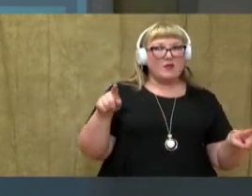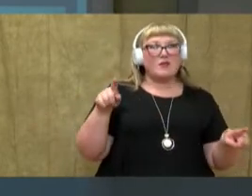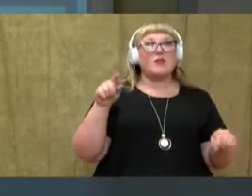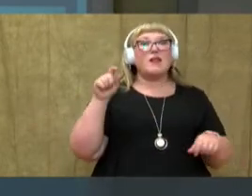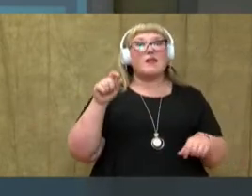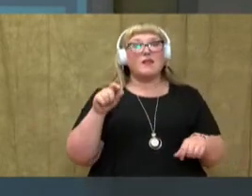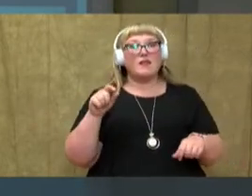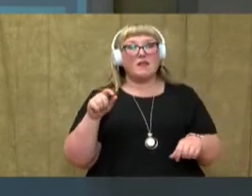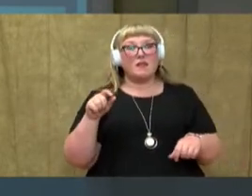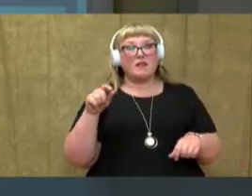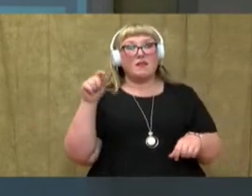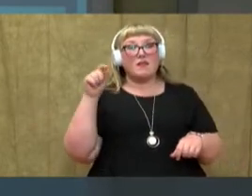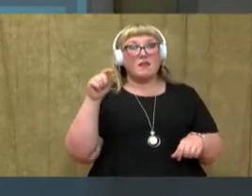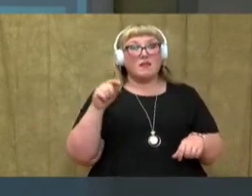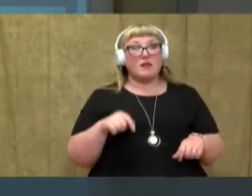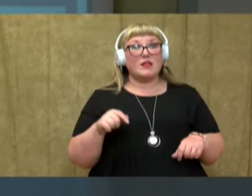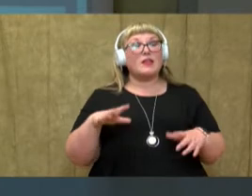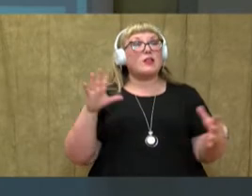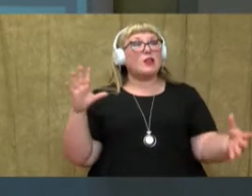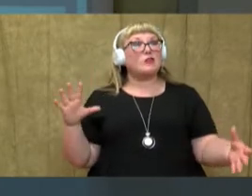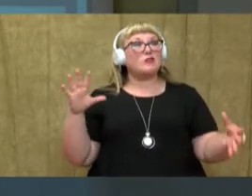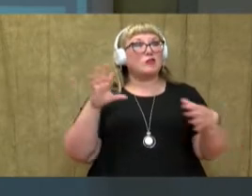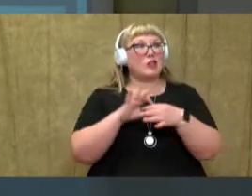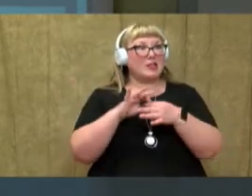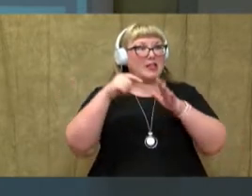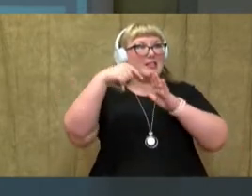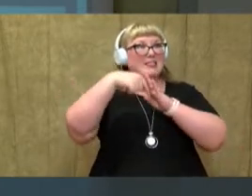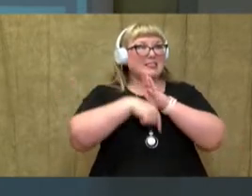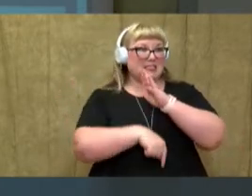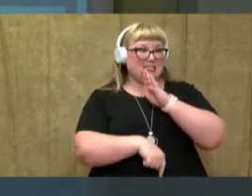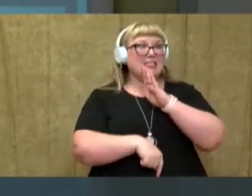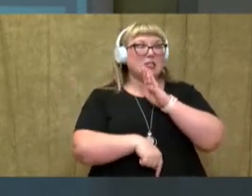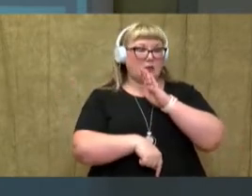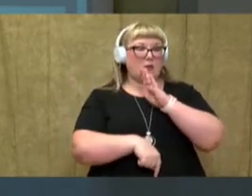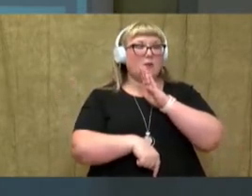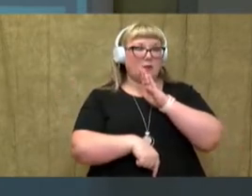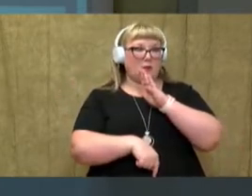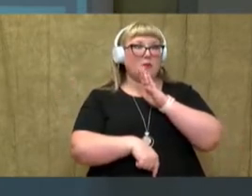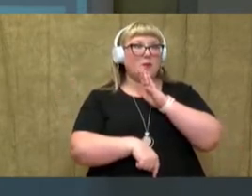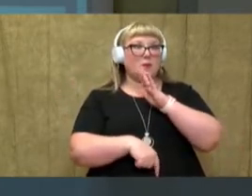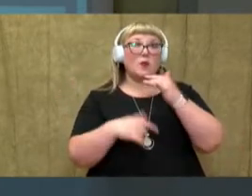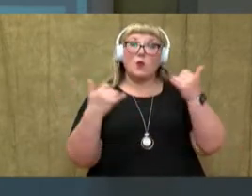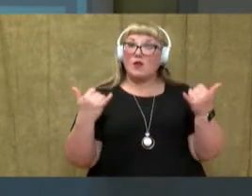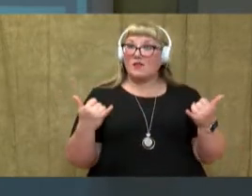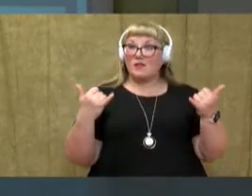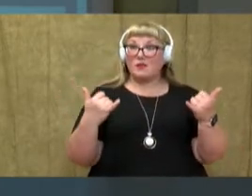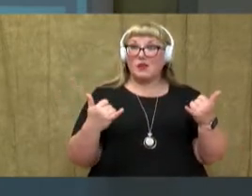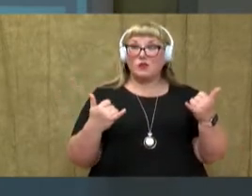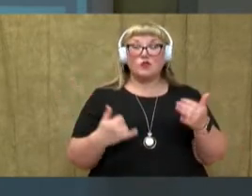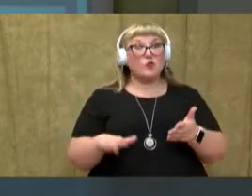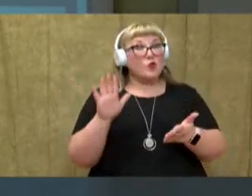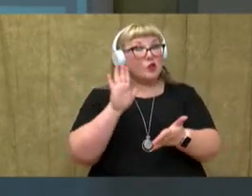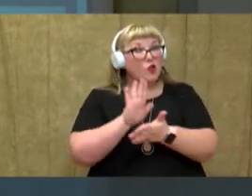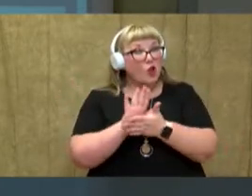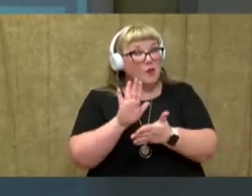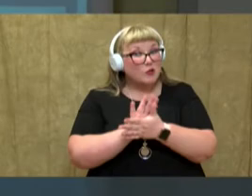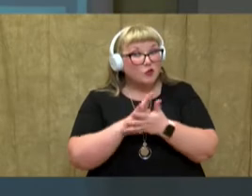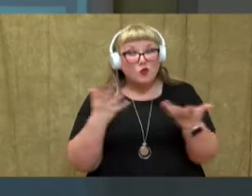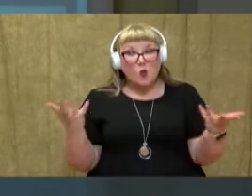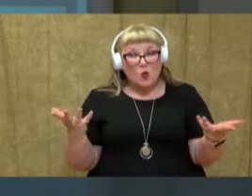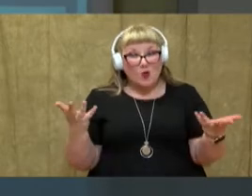standard of connecting details, okay? So, today, we're going to talk about school.